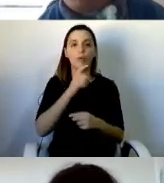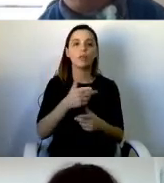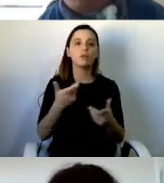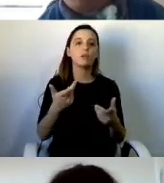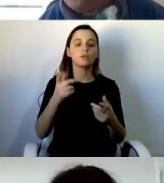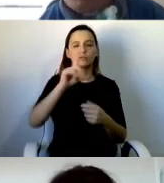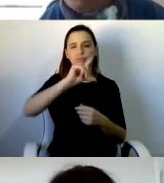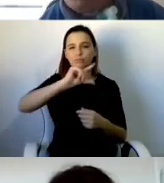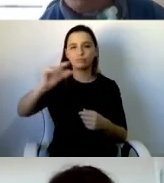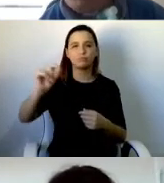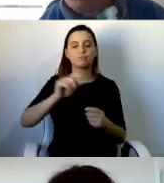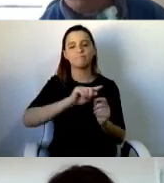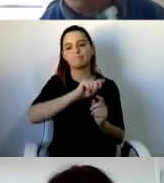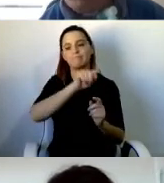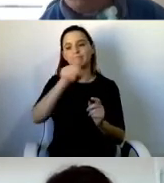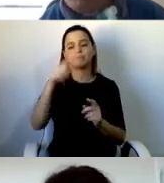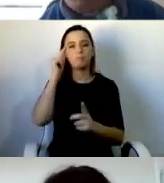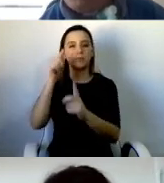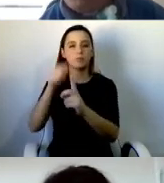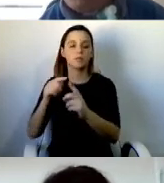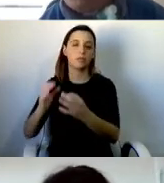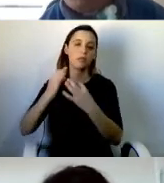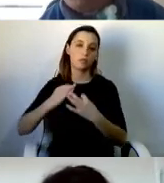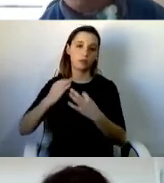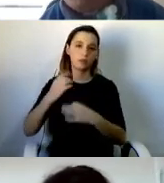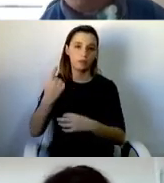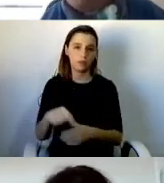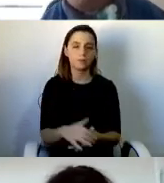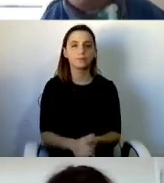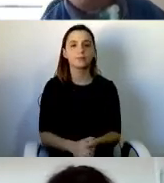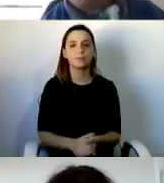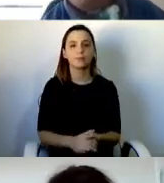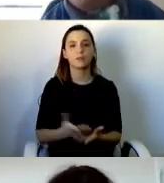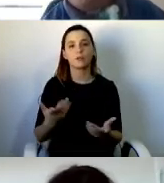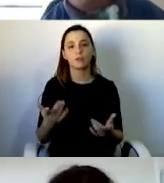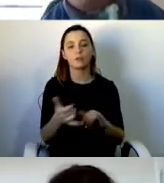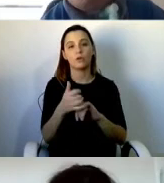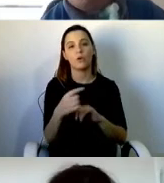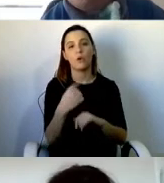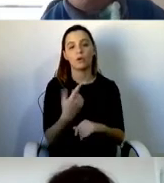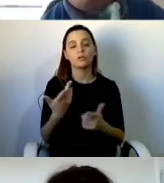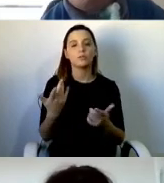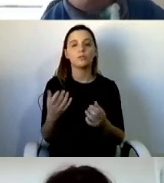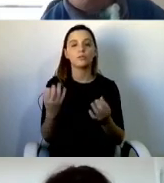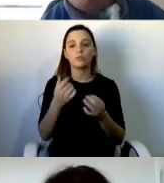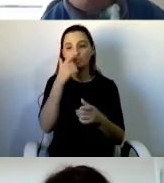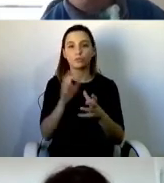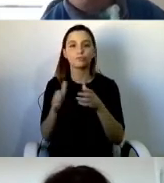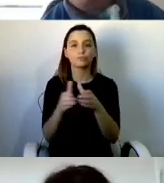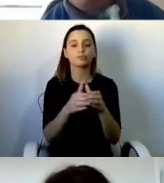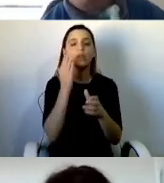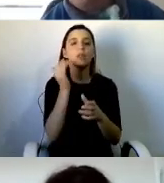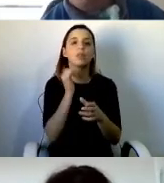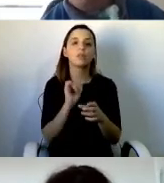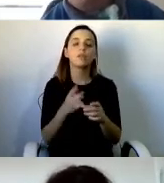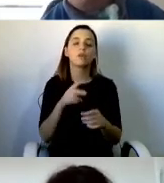Deepak, along with other groups, have fought for the UK to ratify the UN Convention on the Rights of Persons with